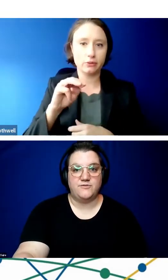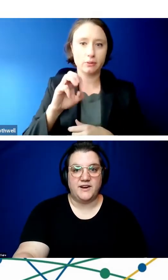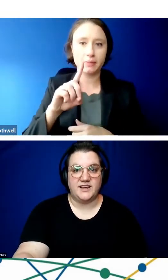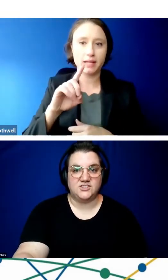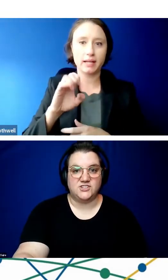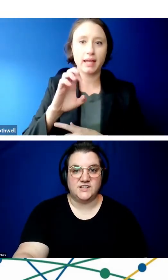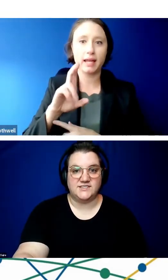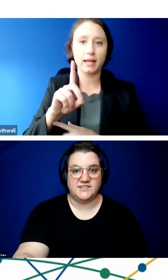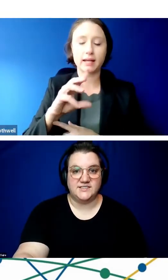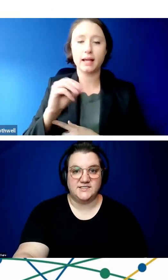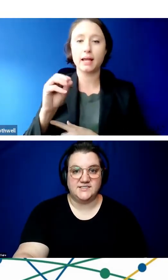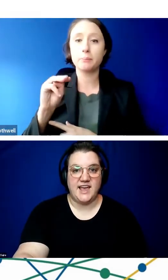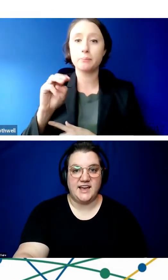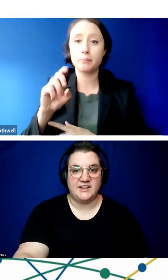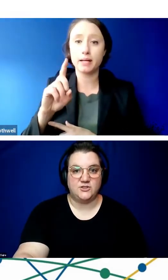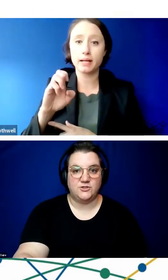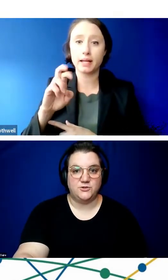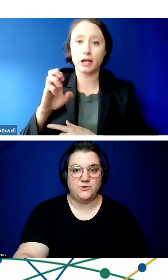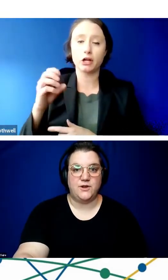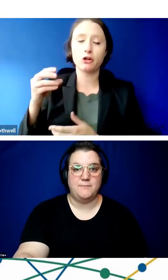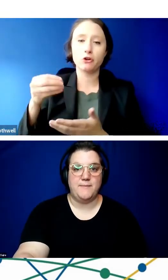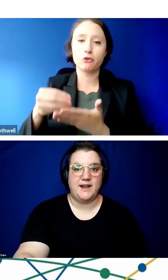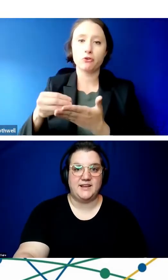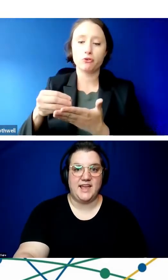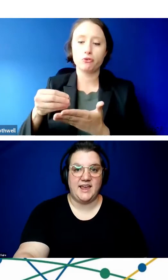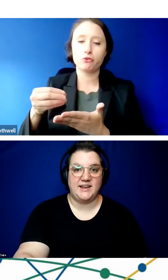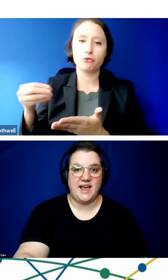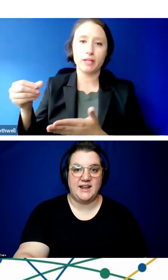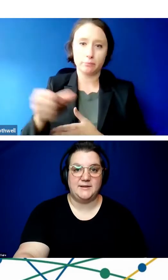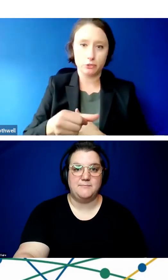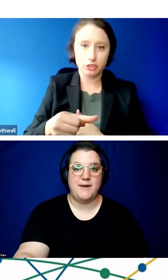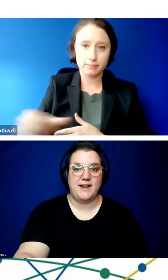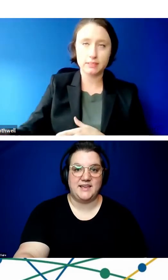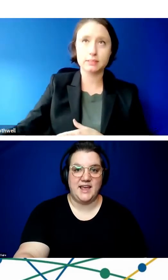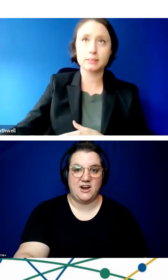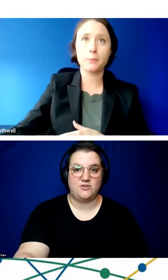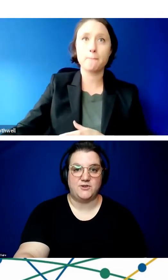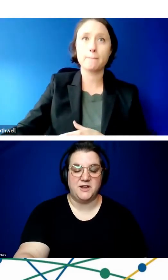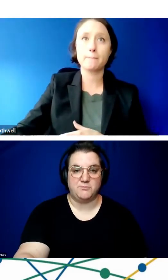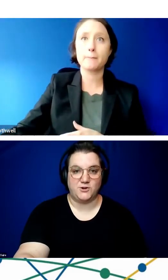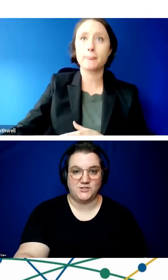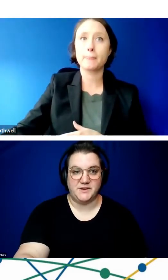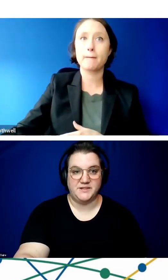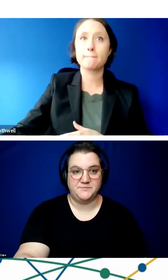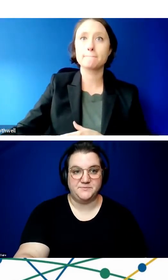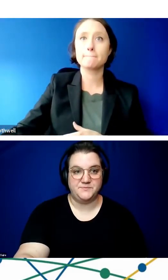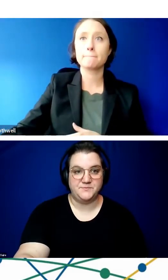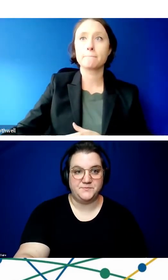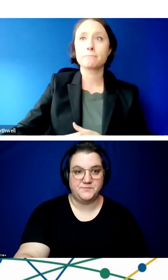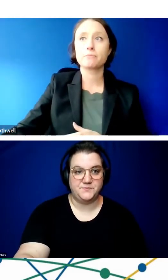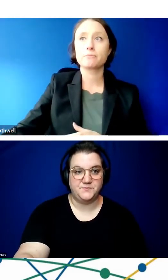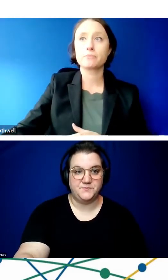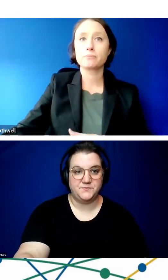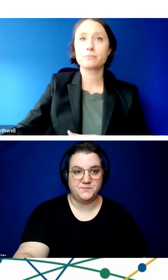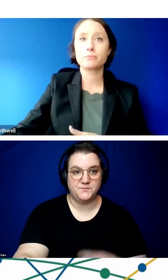federal financial assistance can include Medicaid and Medicare reimbursement.